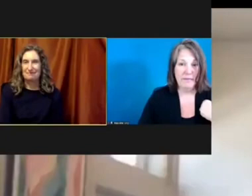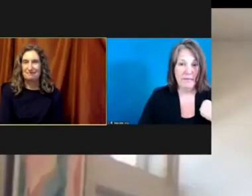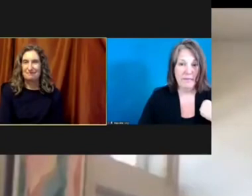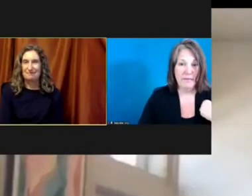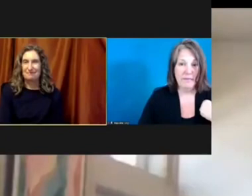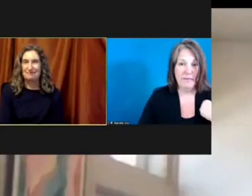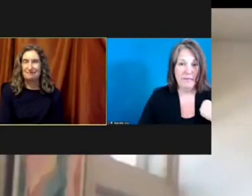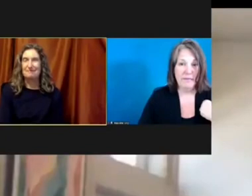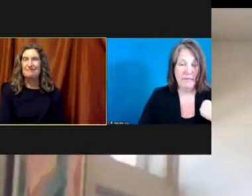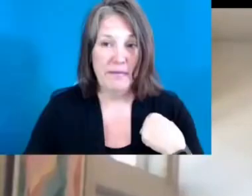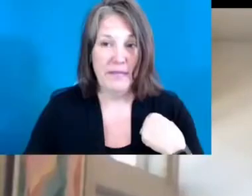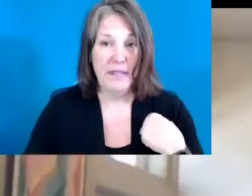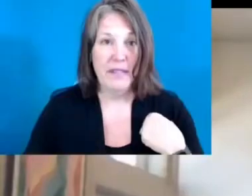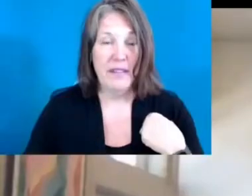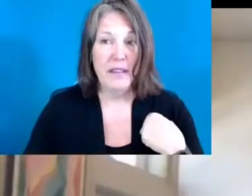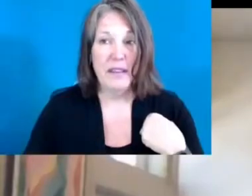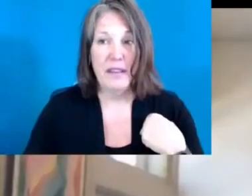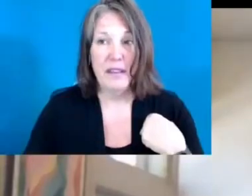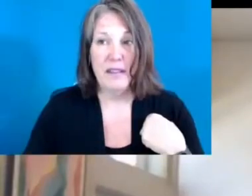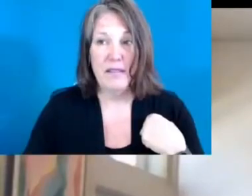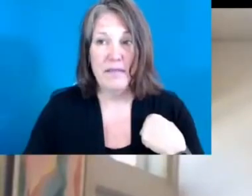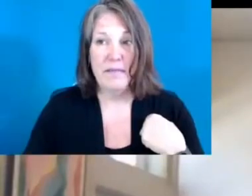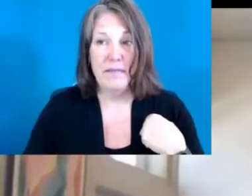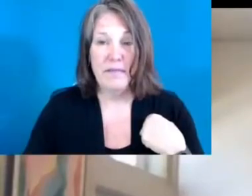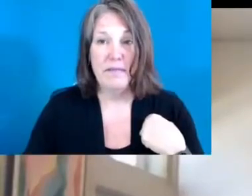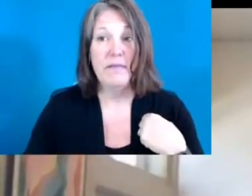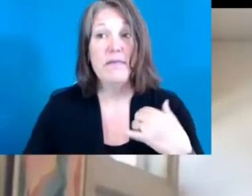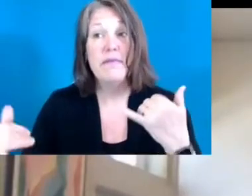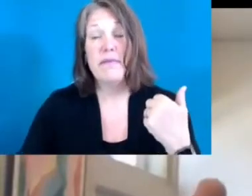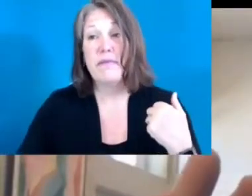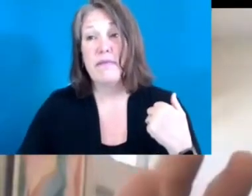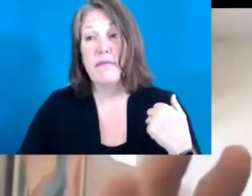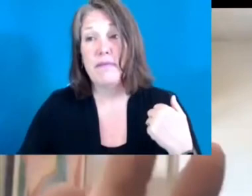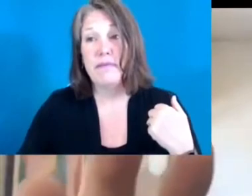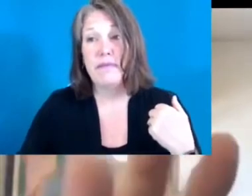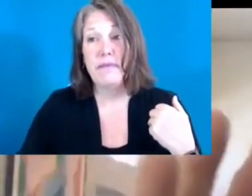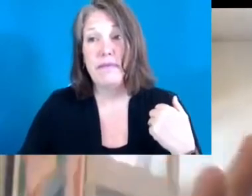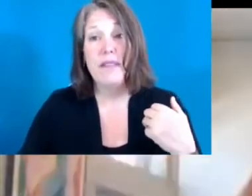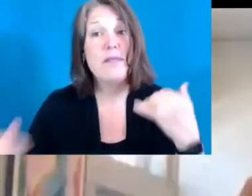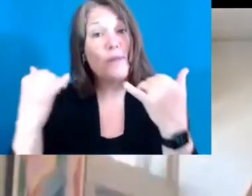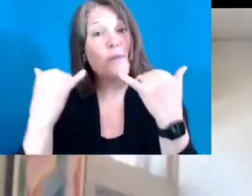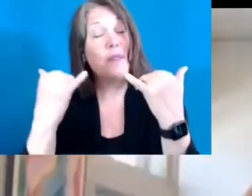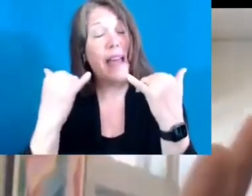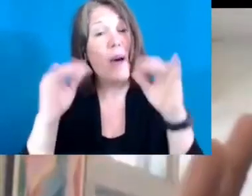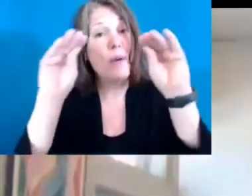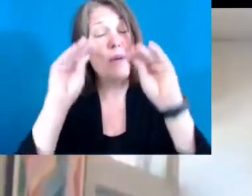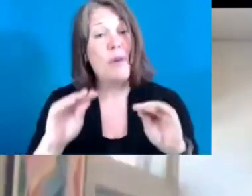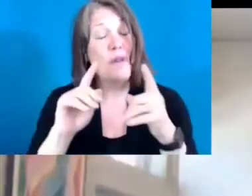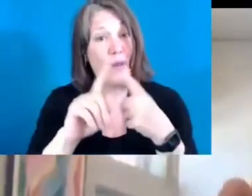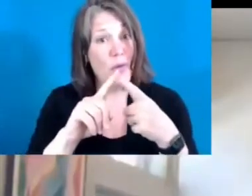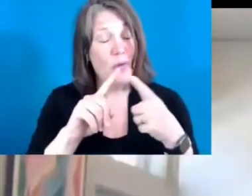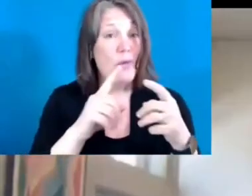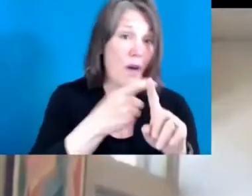We're moving into the final segment of our morning. And we're moving from the national and the